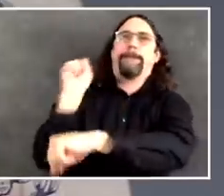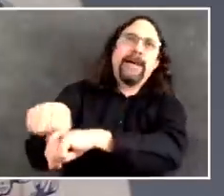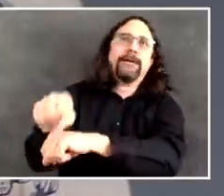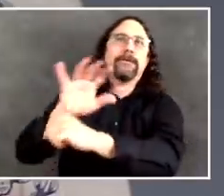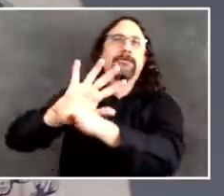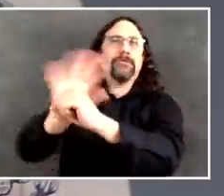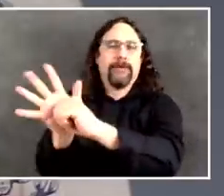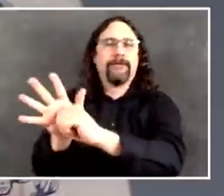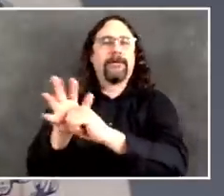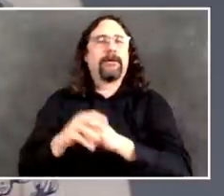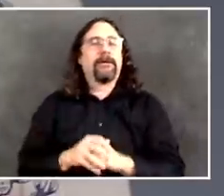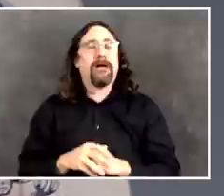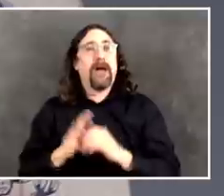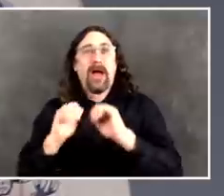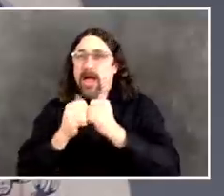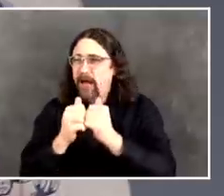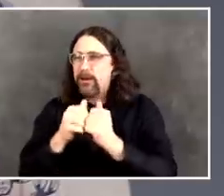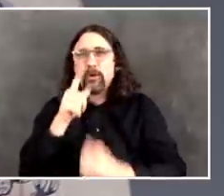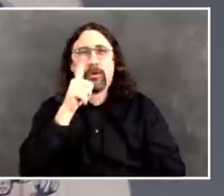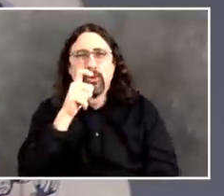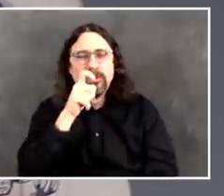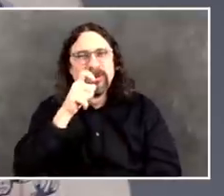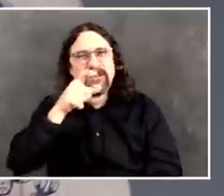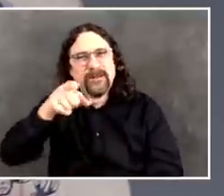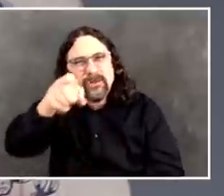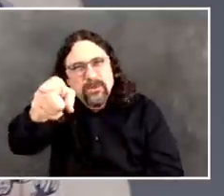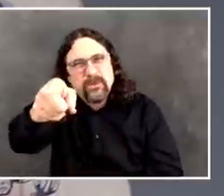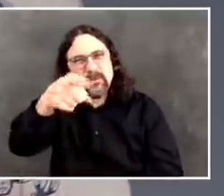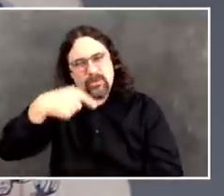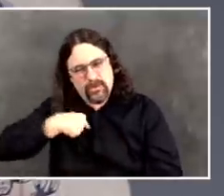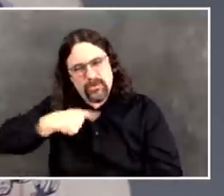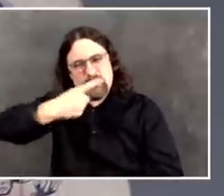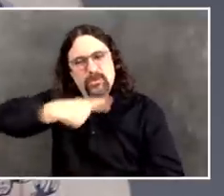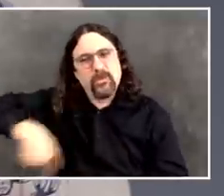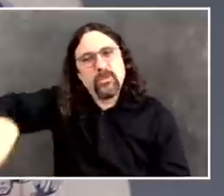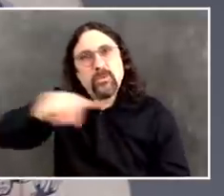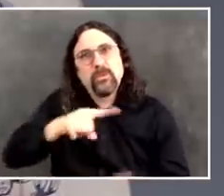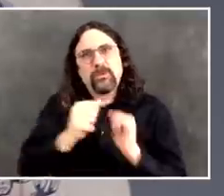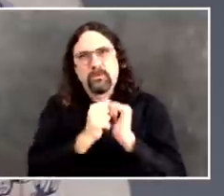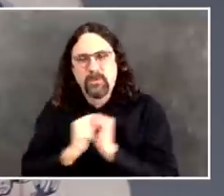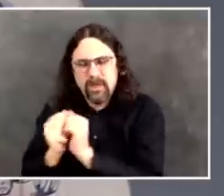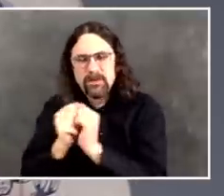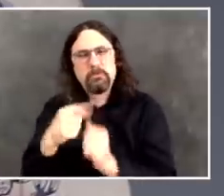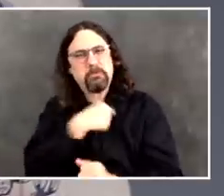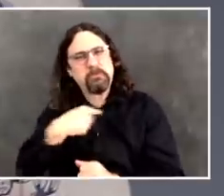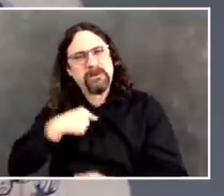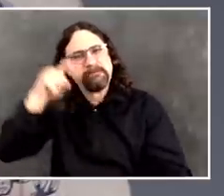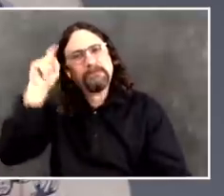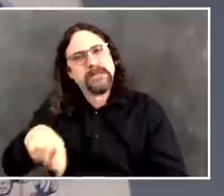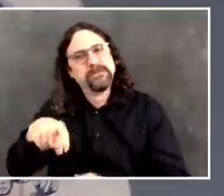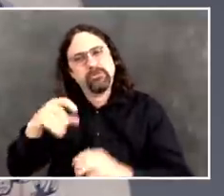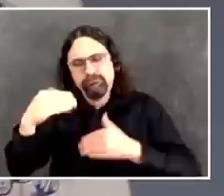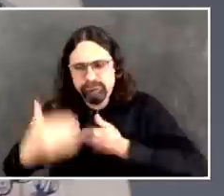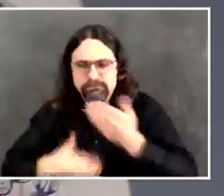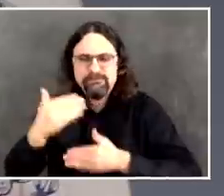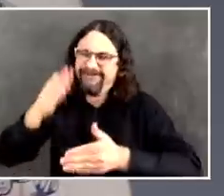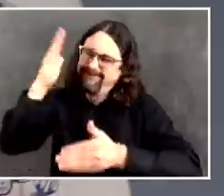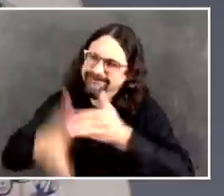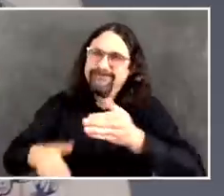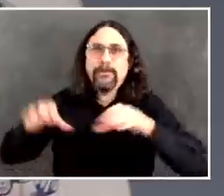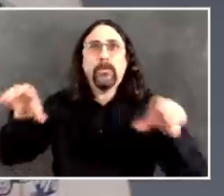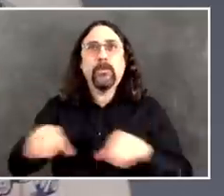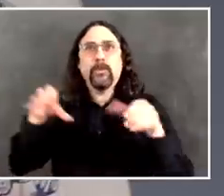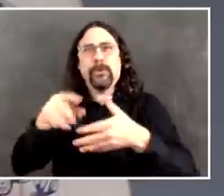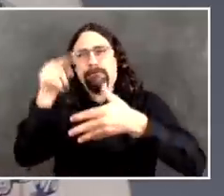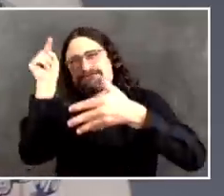Everything you do and this is sort of clear I think maybe than in almost any situation we've lived through every single thing every one of